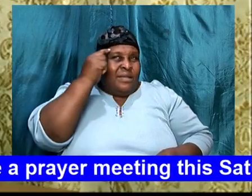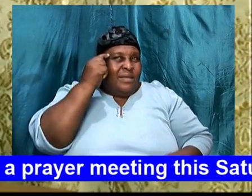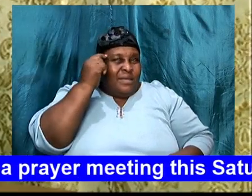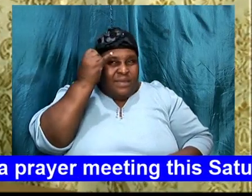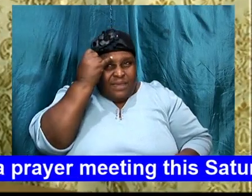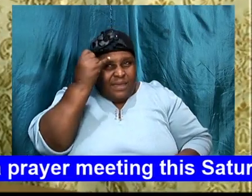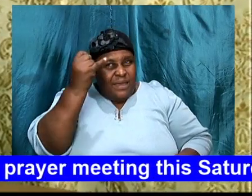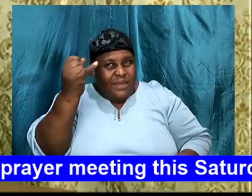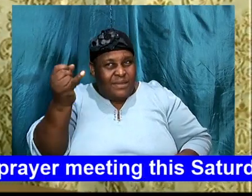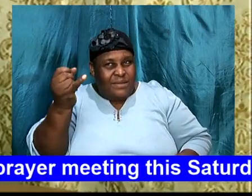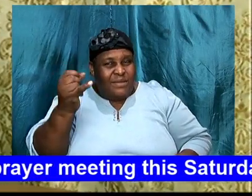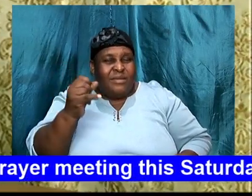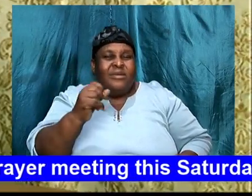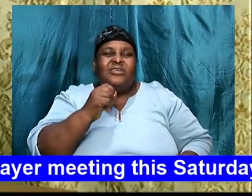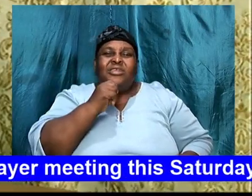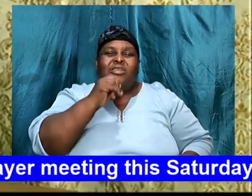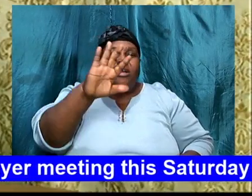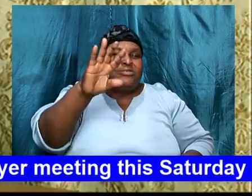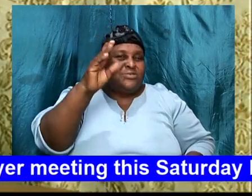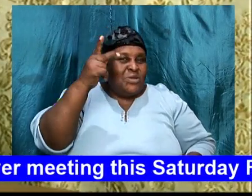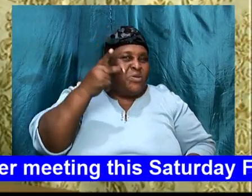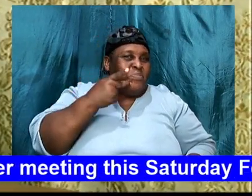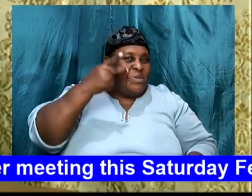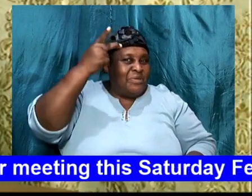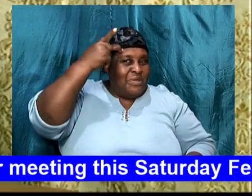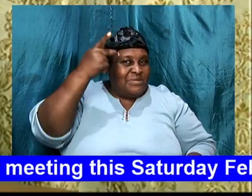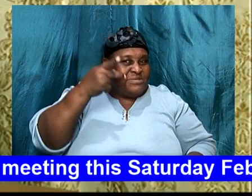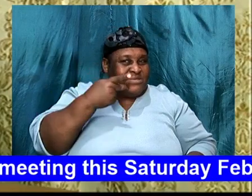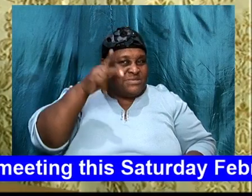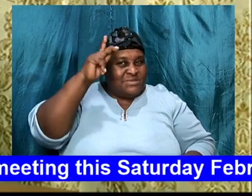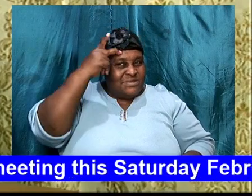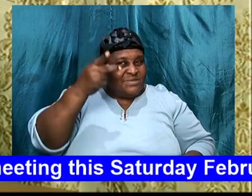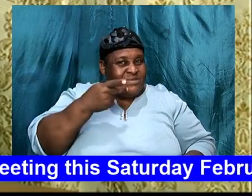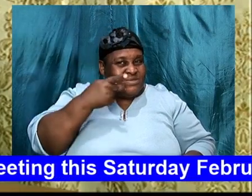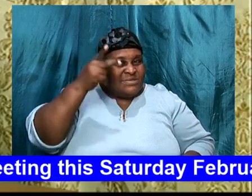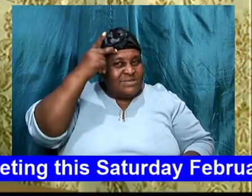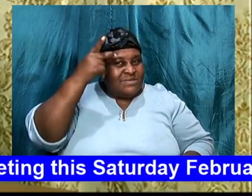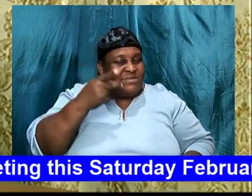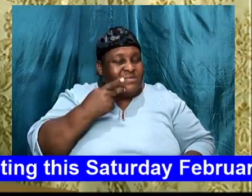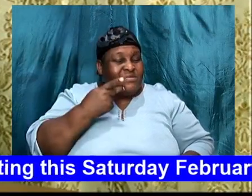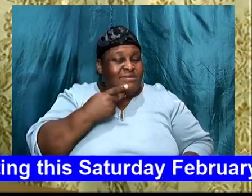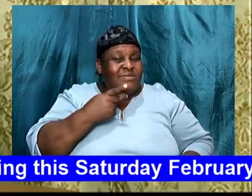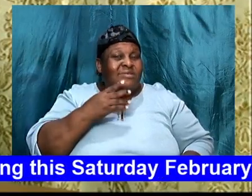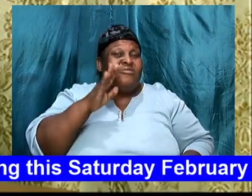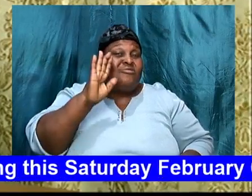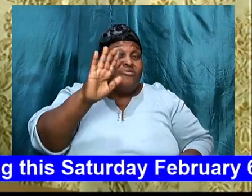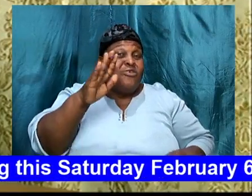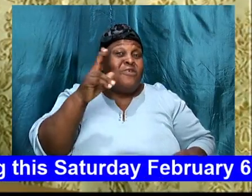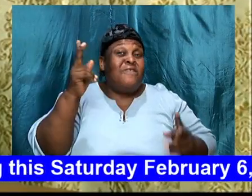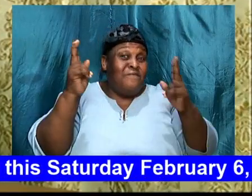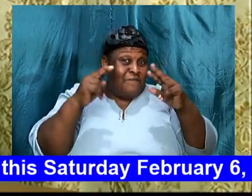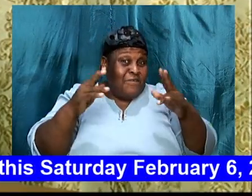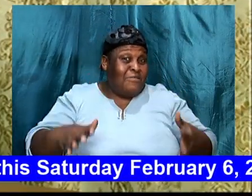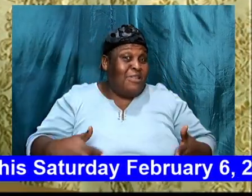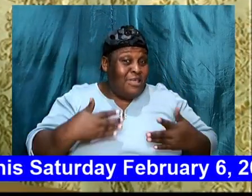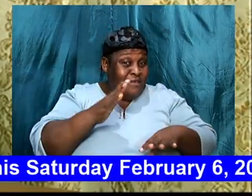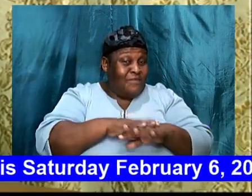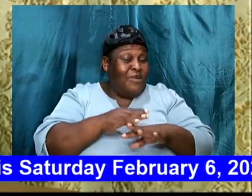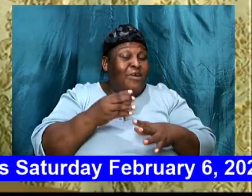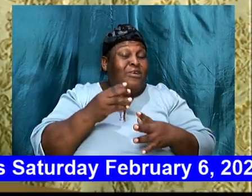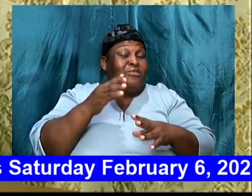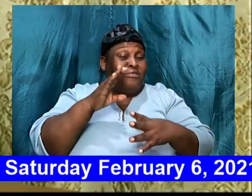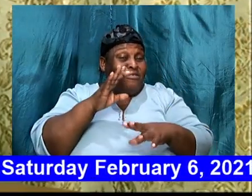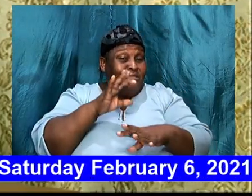Not your parents. You are God's idea. It therefore, means that, your very life, on earth, should